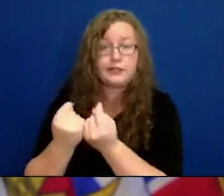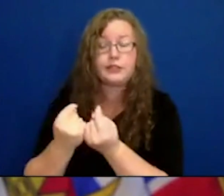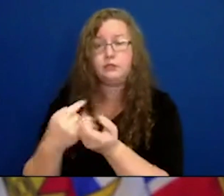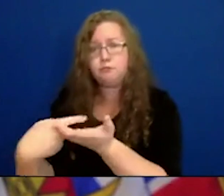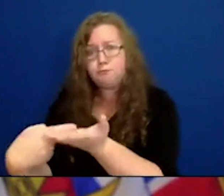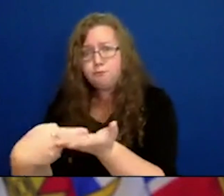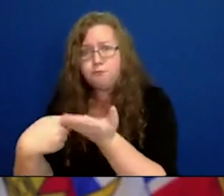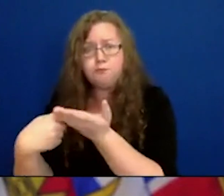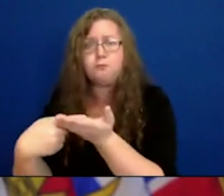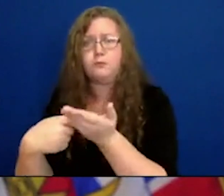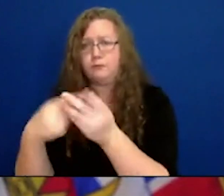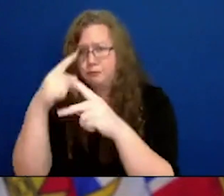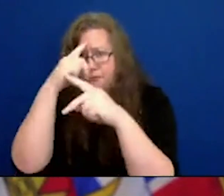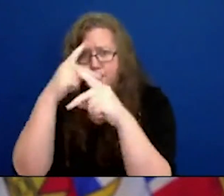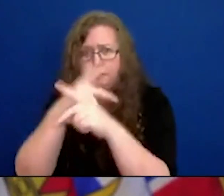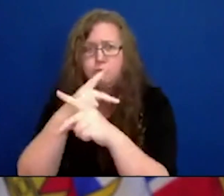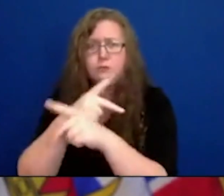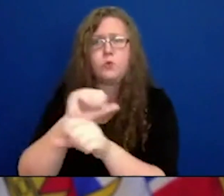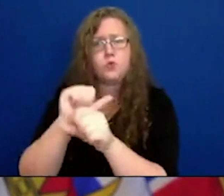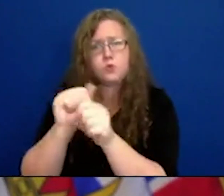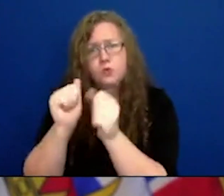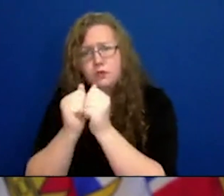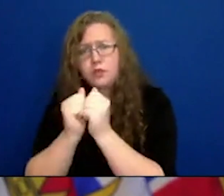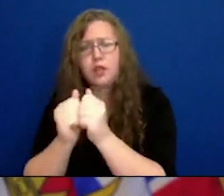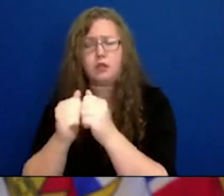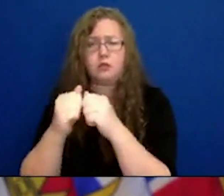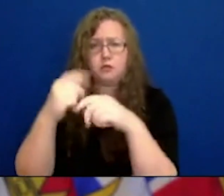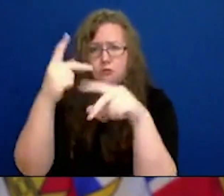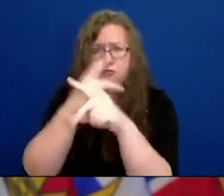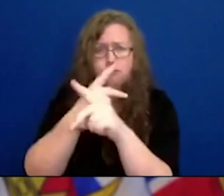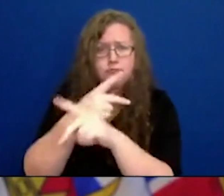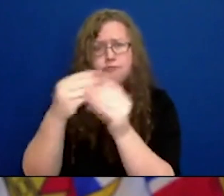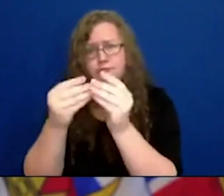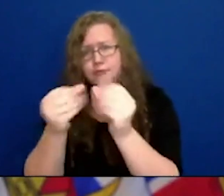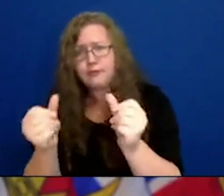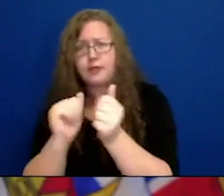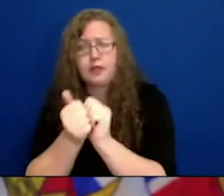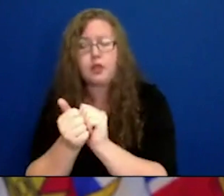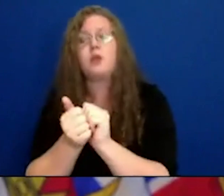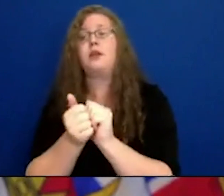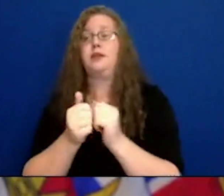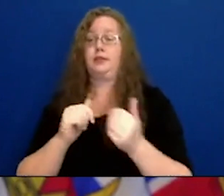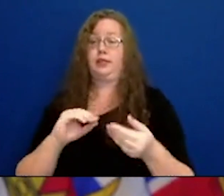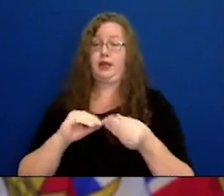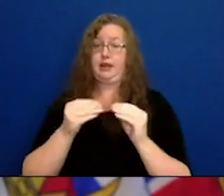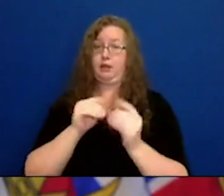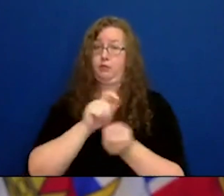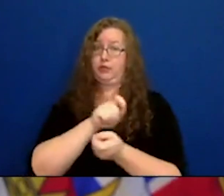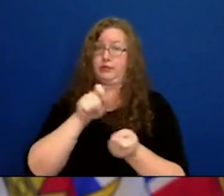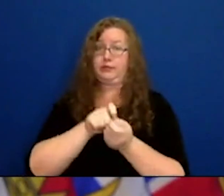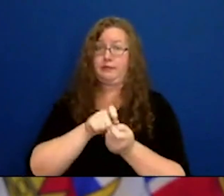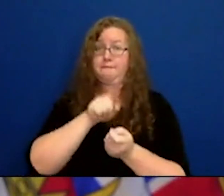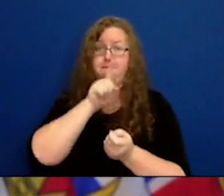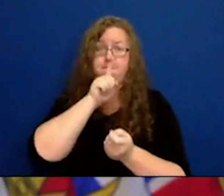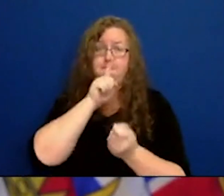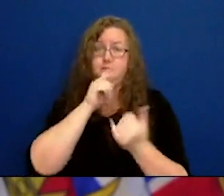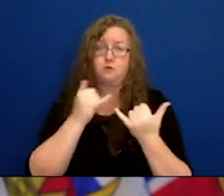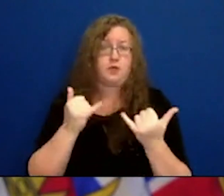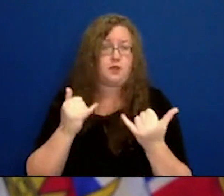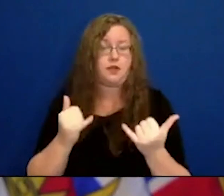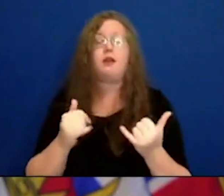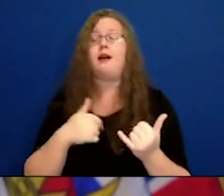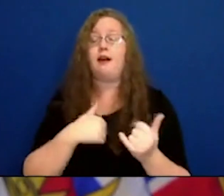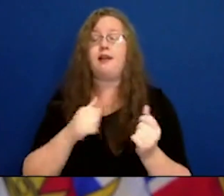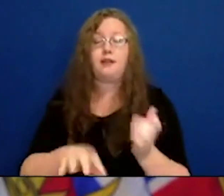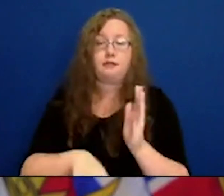but we can get to that. And there was a additional death from Lionsgate Hospital today.